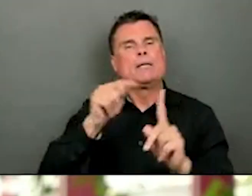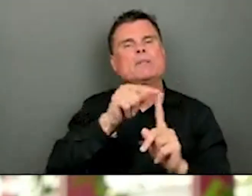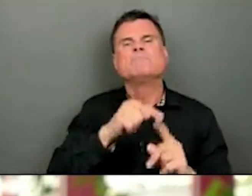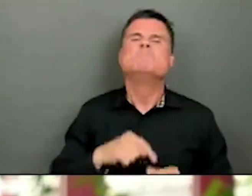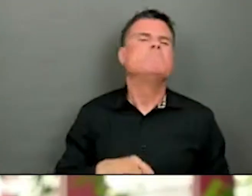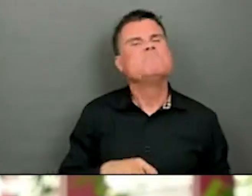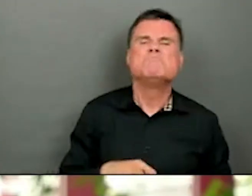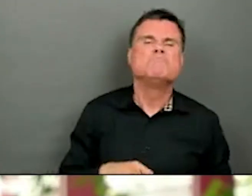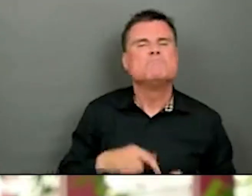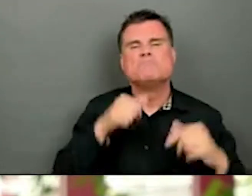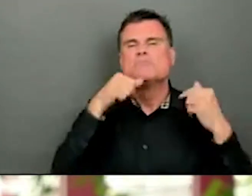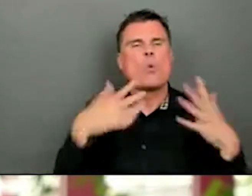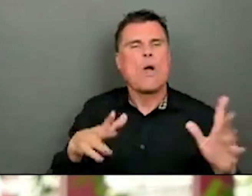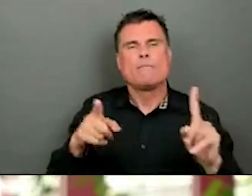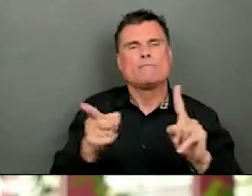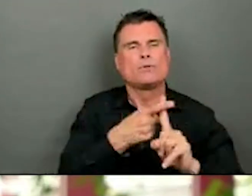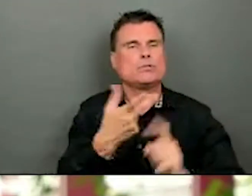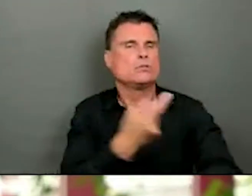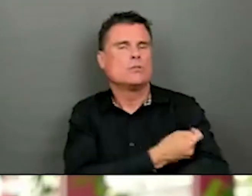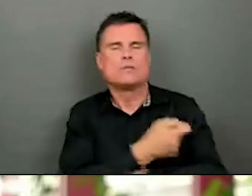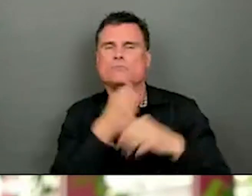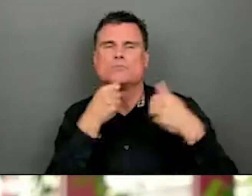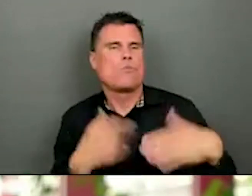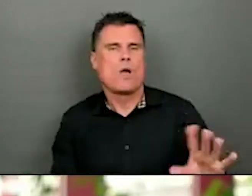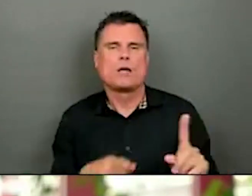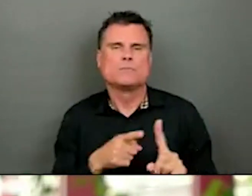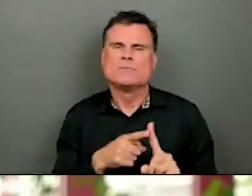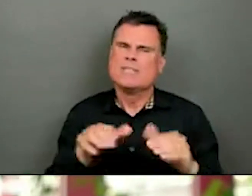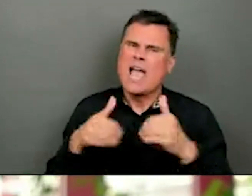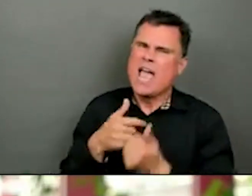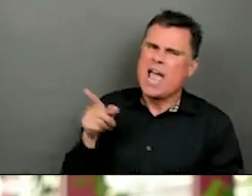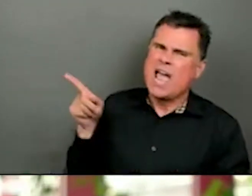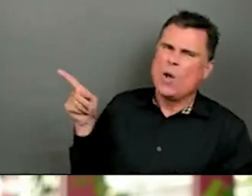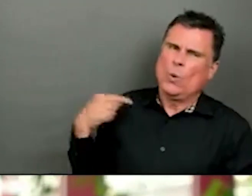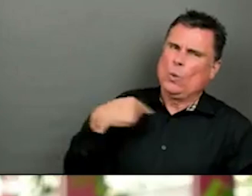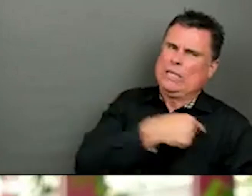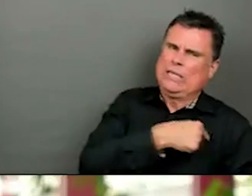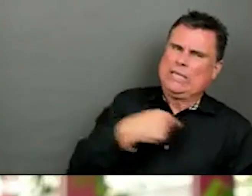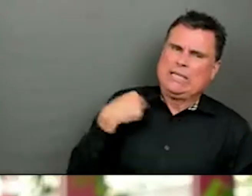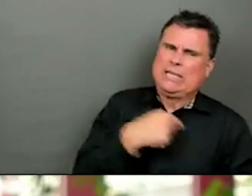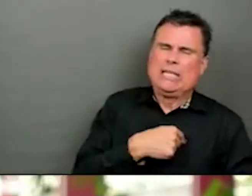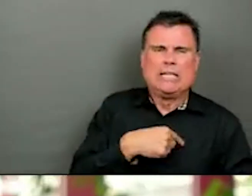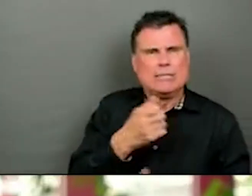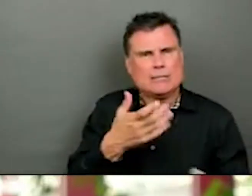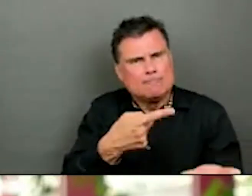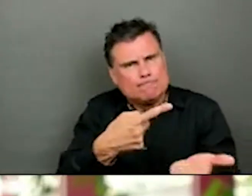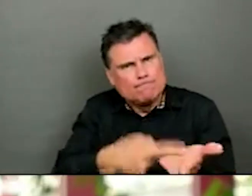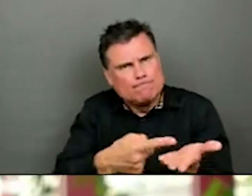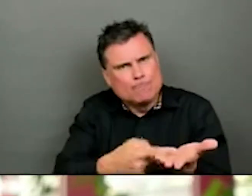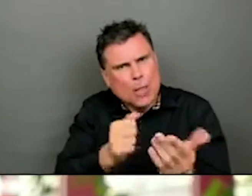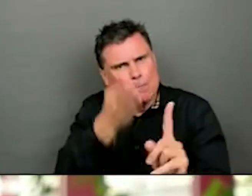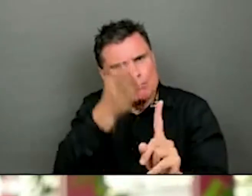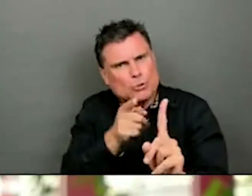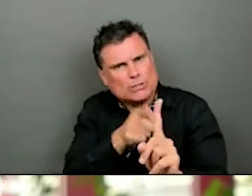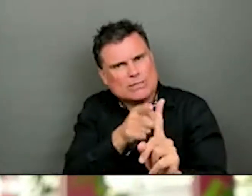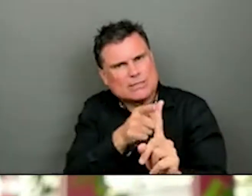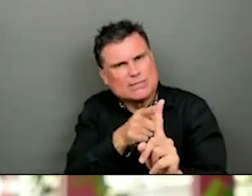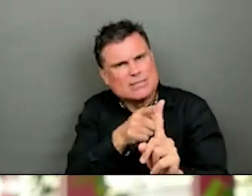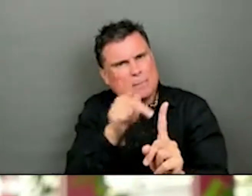I'm wondering how you deal, what you would suggest the conversation be to people in your life who are like, I don't need a first dose, it only protects me,